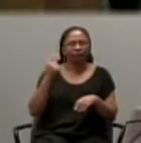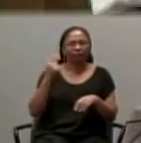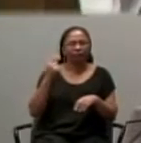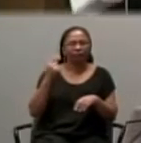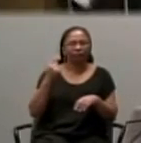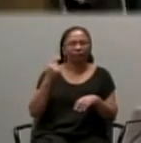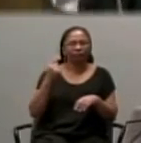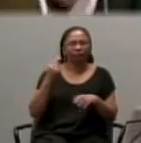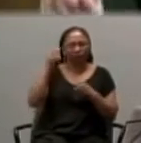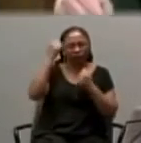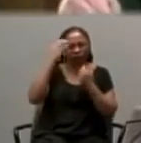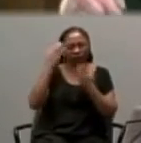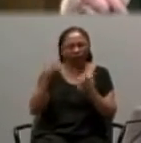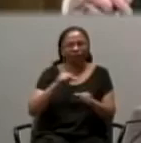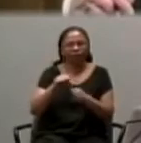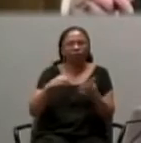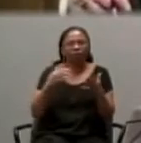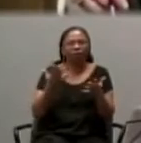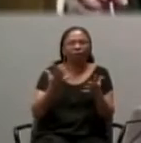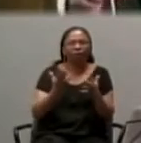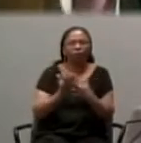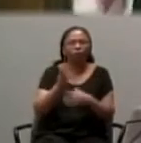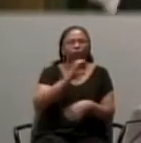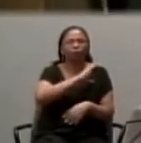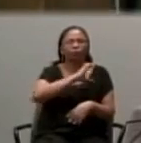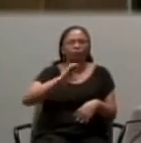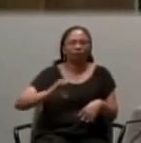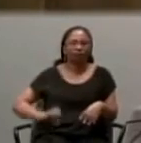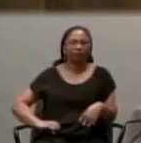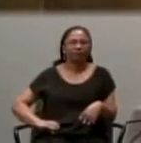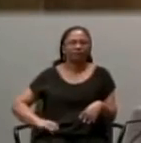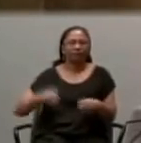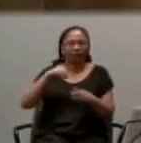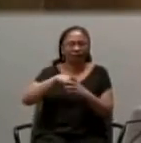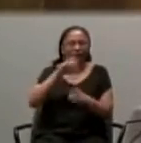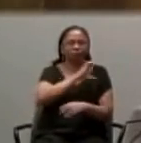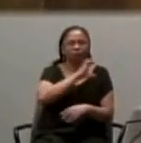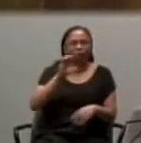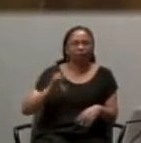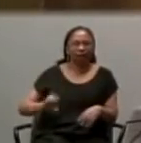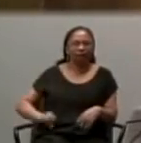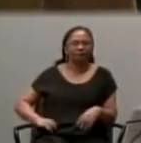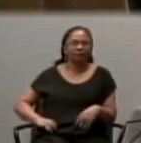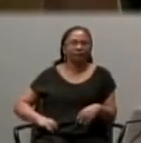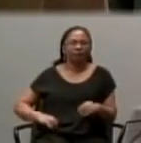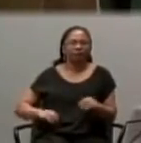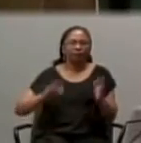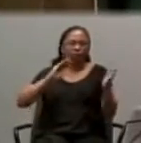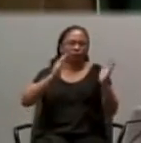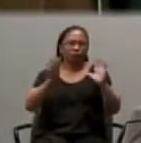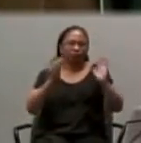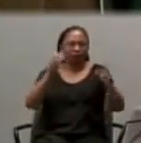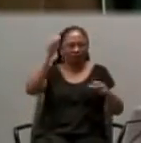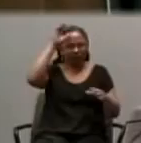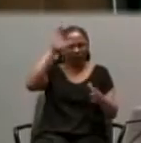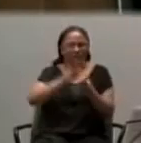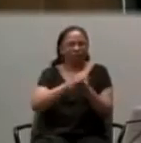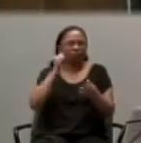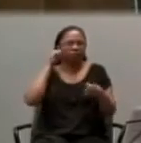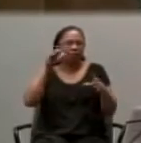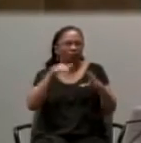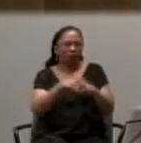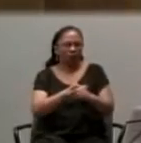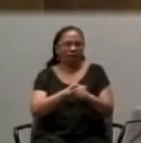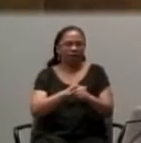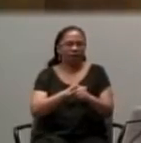obedience to Christ. So, central to the relationship between spouses, Which St. Paul tells us at the